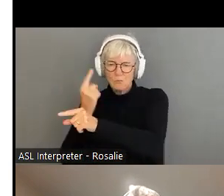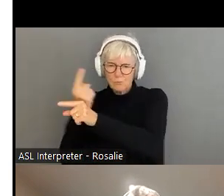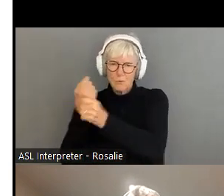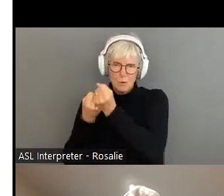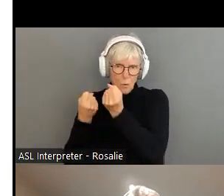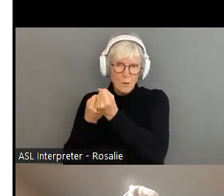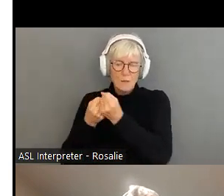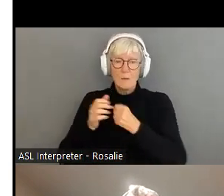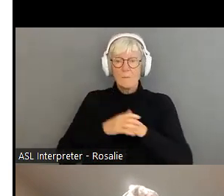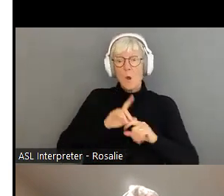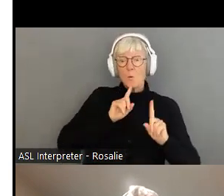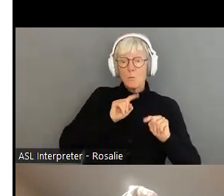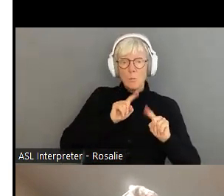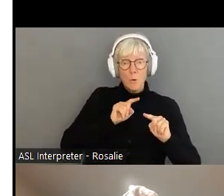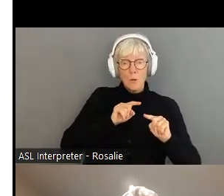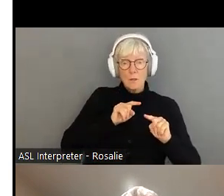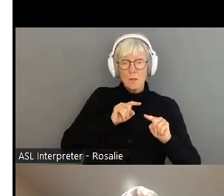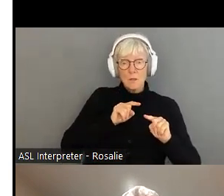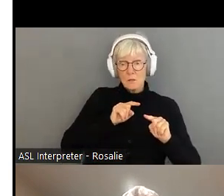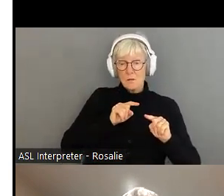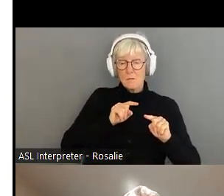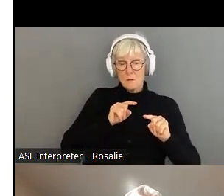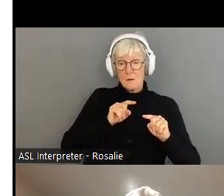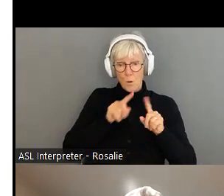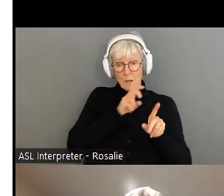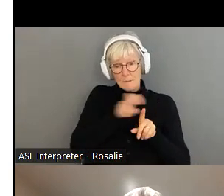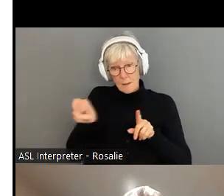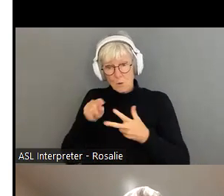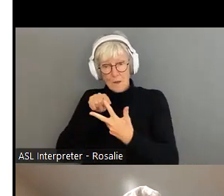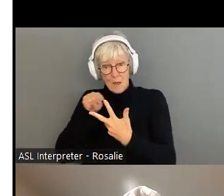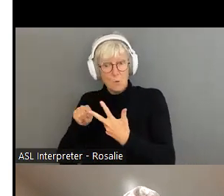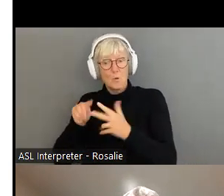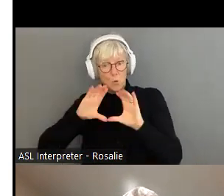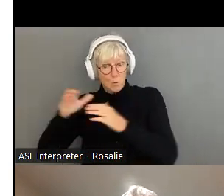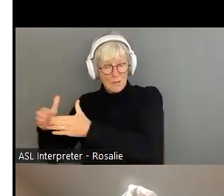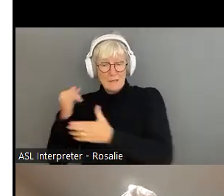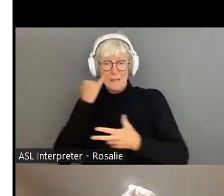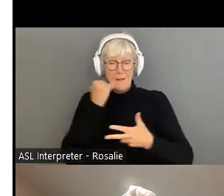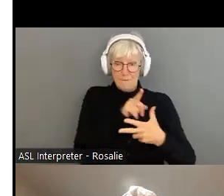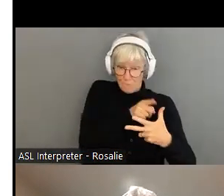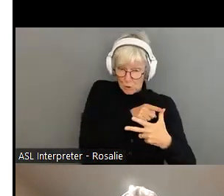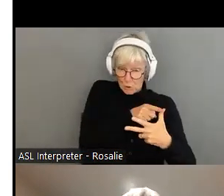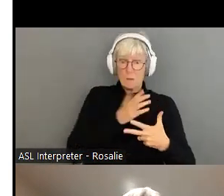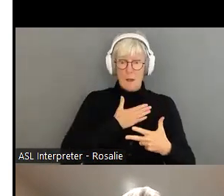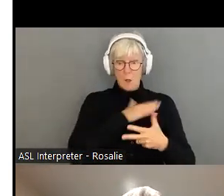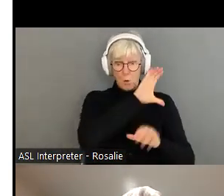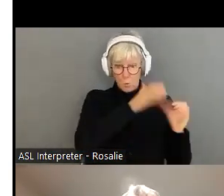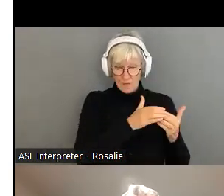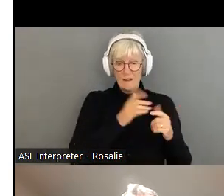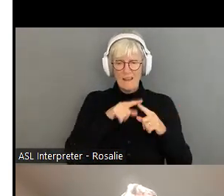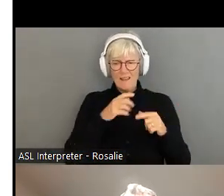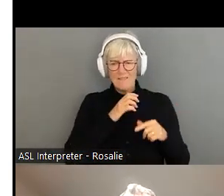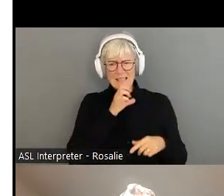Reports are referred to the other two units when they meet specific conditions. So, for example, if it's a senior victim